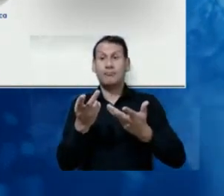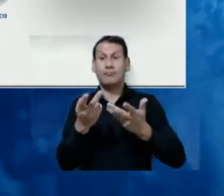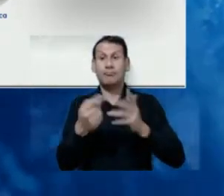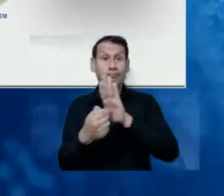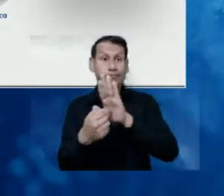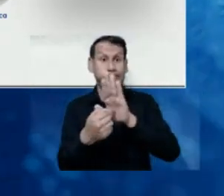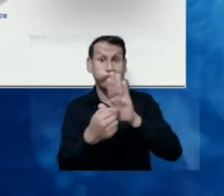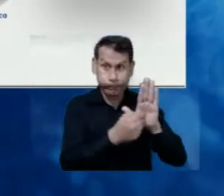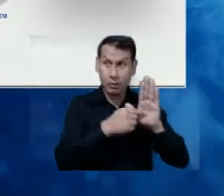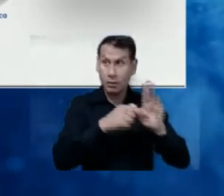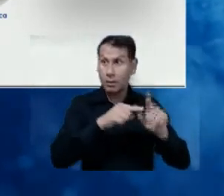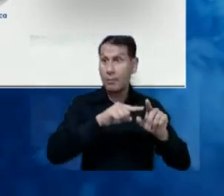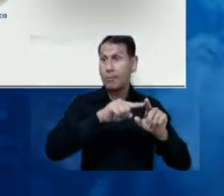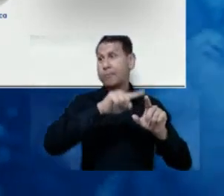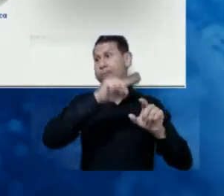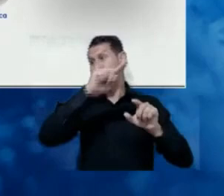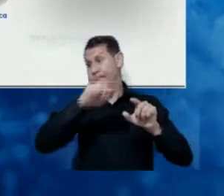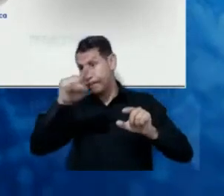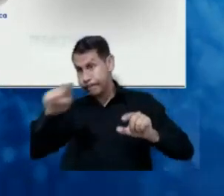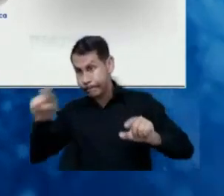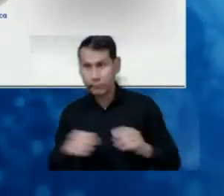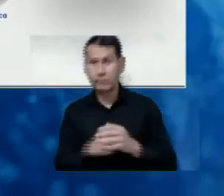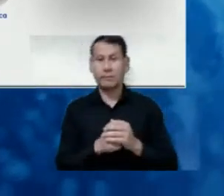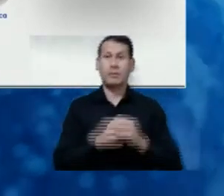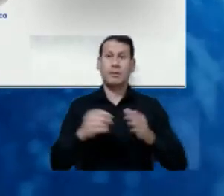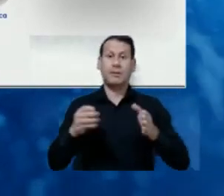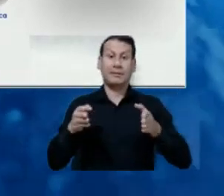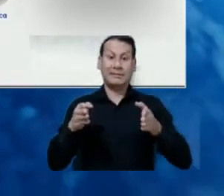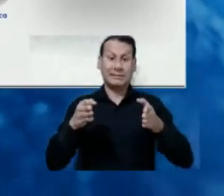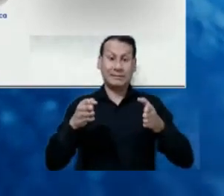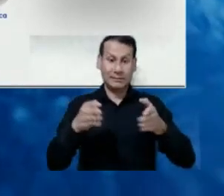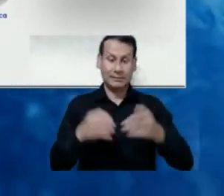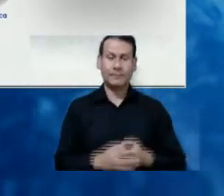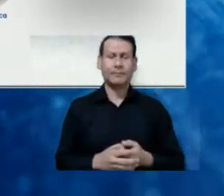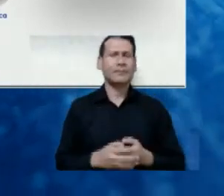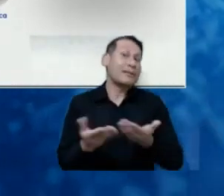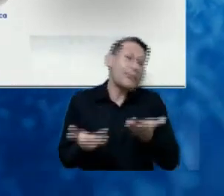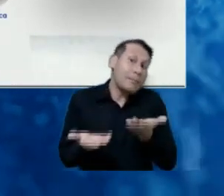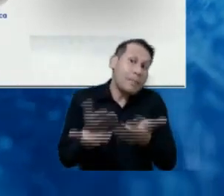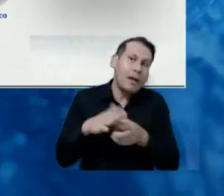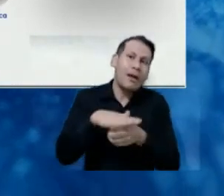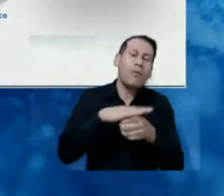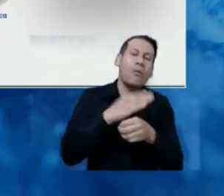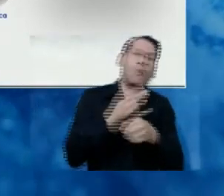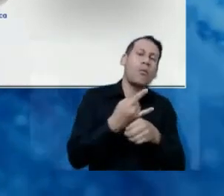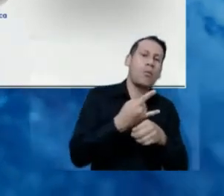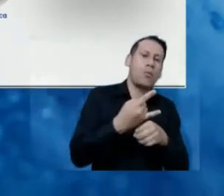terms of reliability, security, and efficiency. According to the case of use,